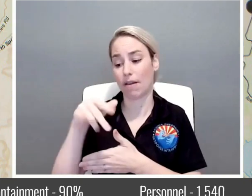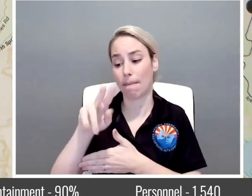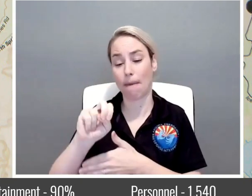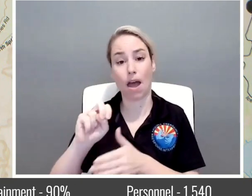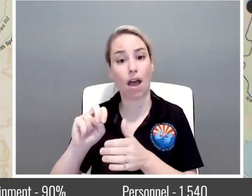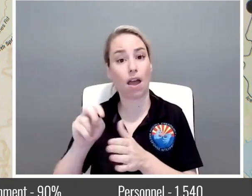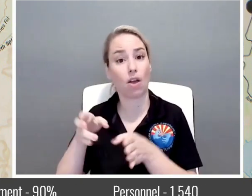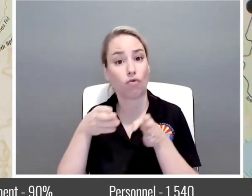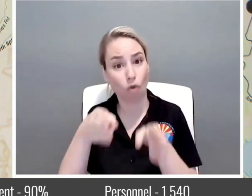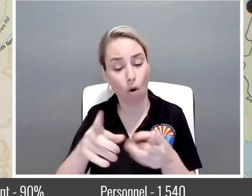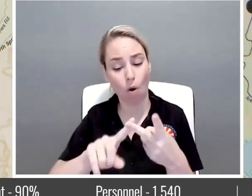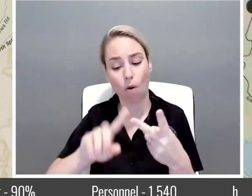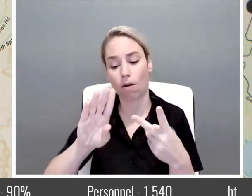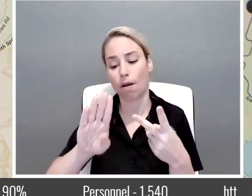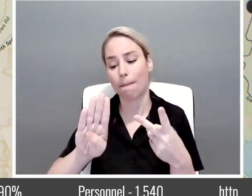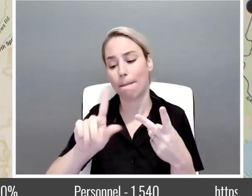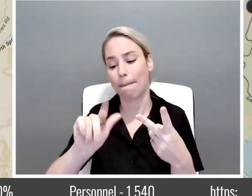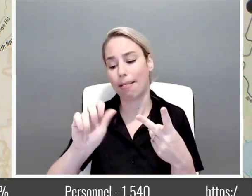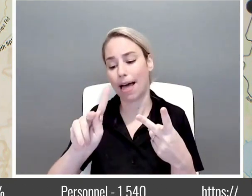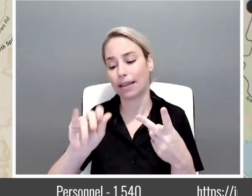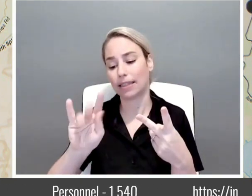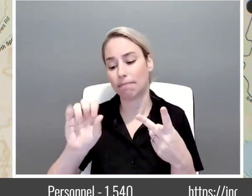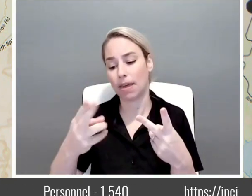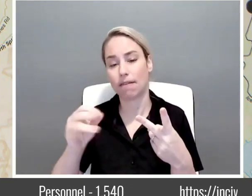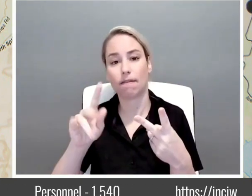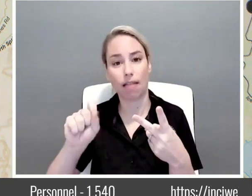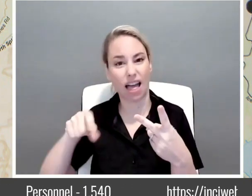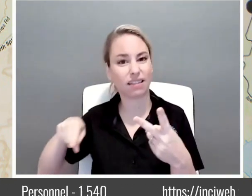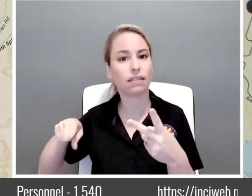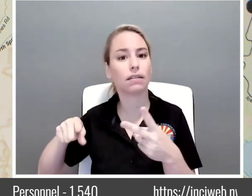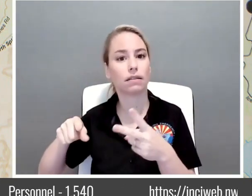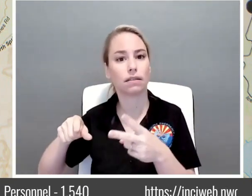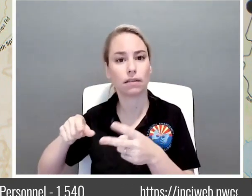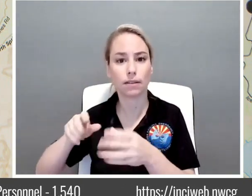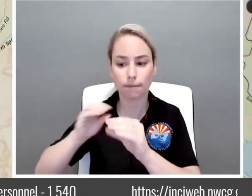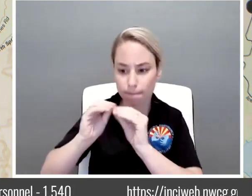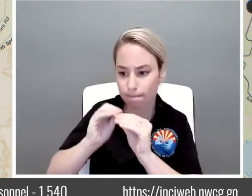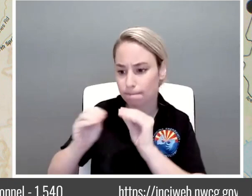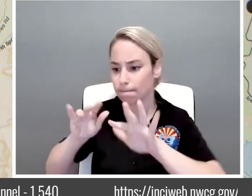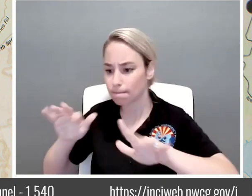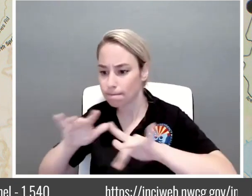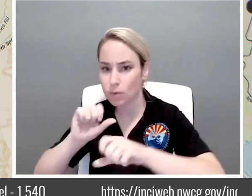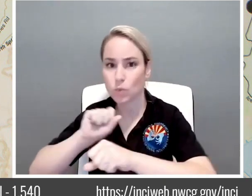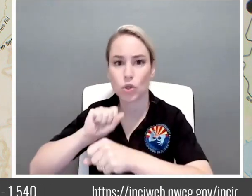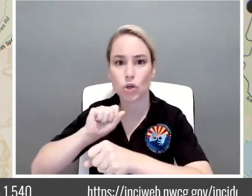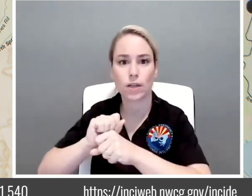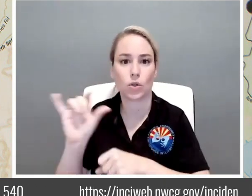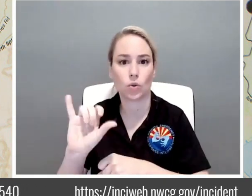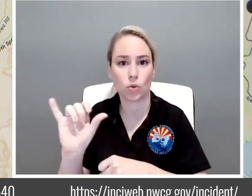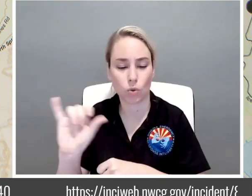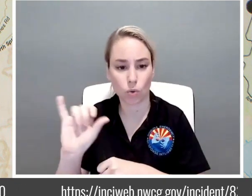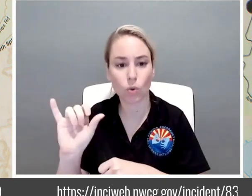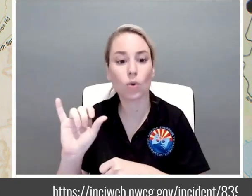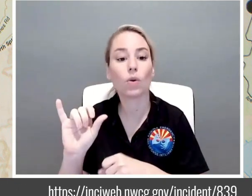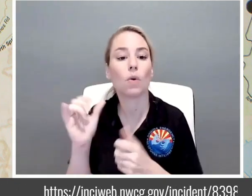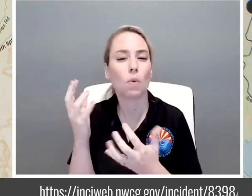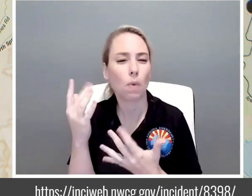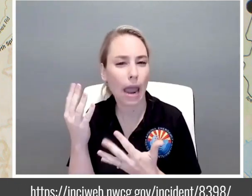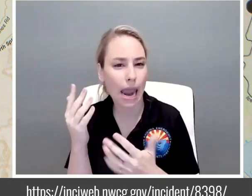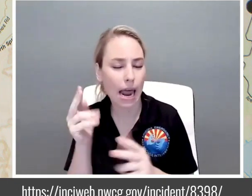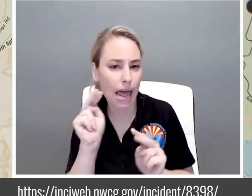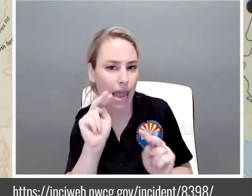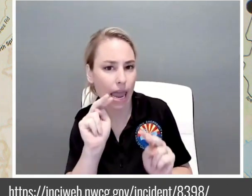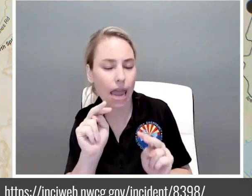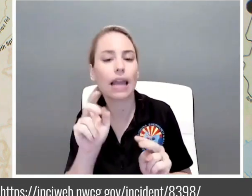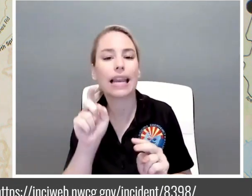Blacksmith Flats area where they're doing some repair in that area waiting still waiting for a little bit more equipment to get